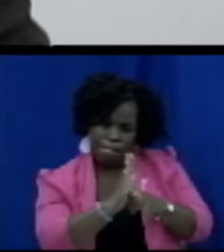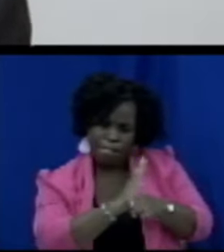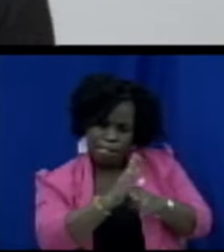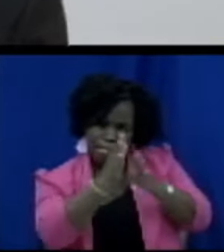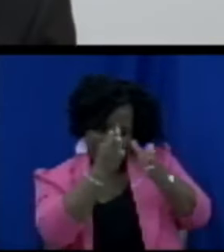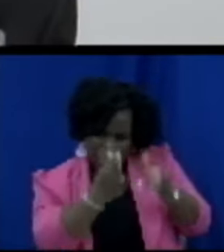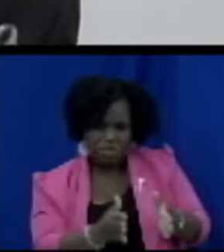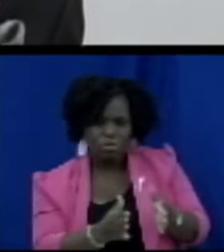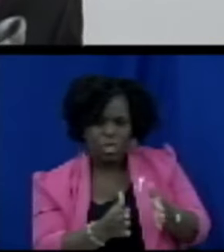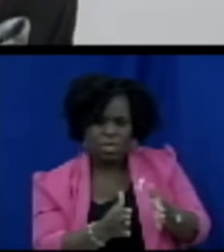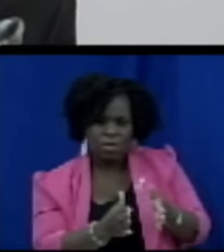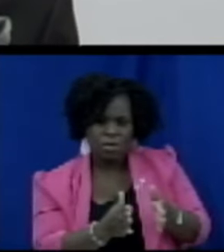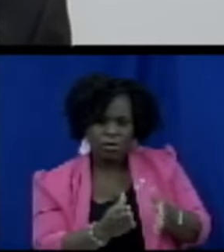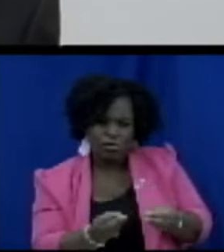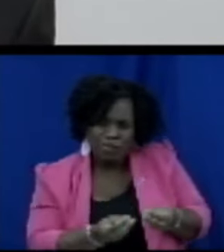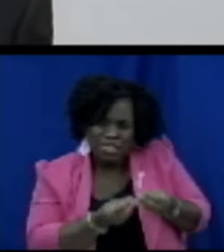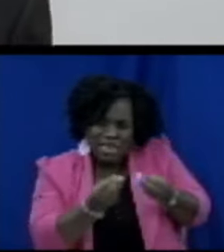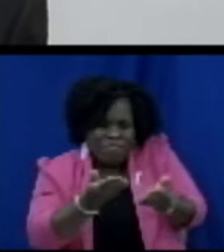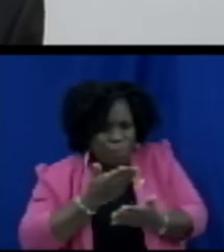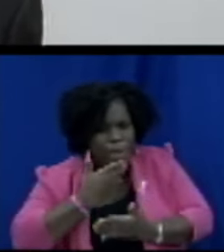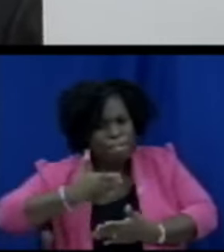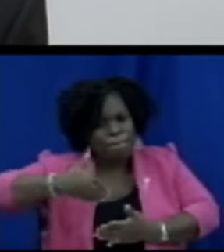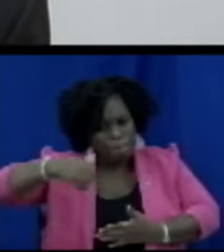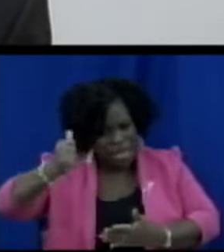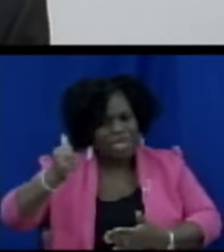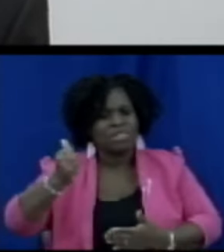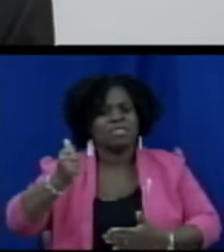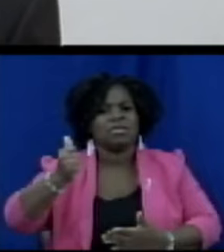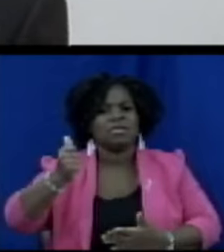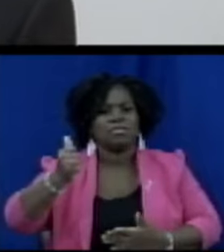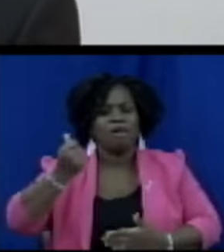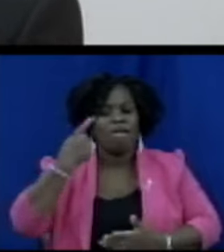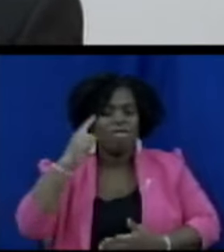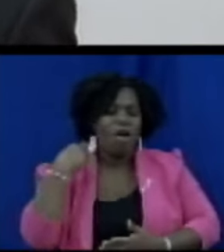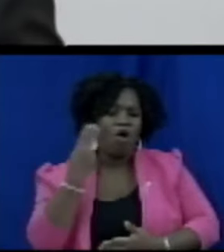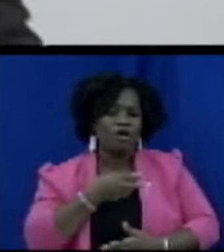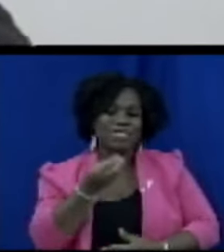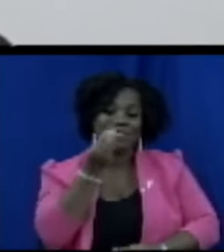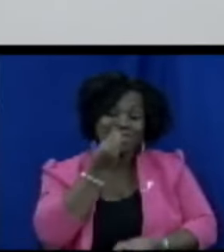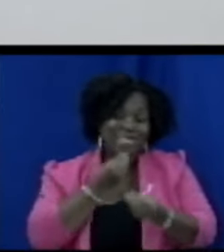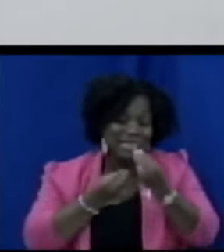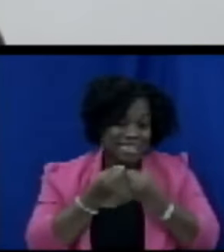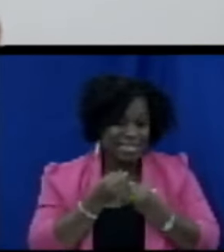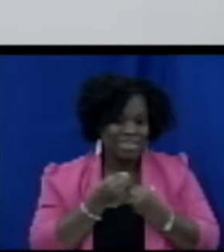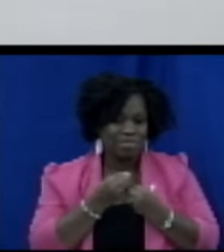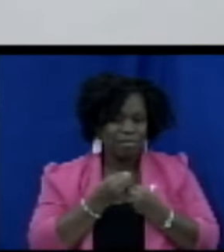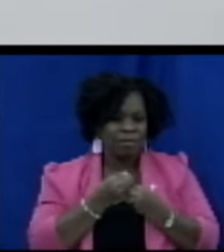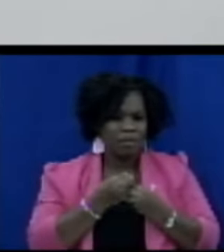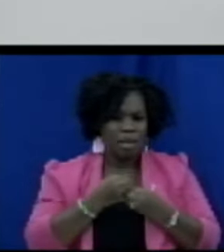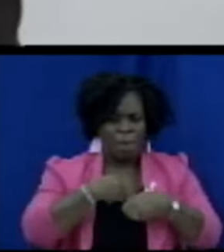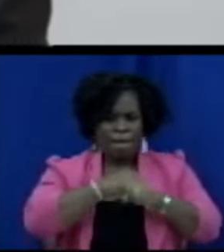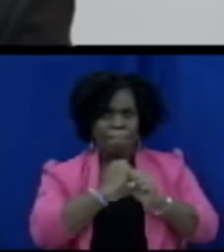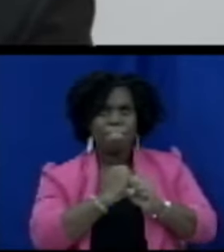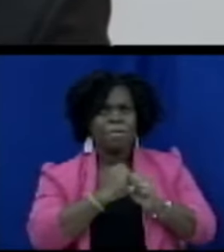in the best of what there is for us to consume nice up your stores